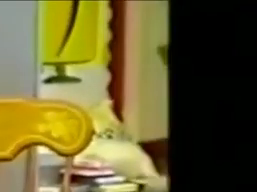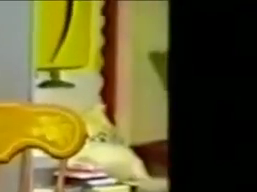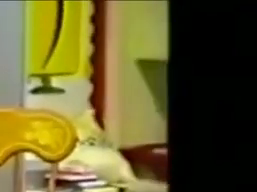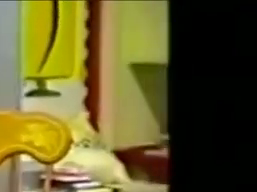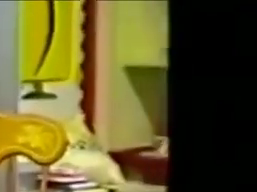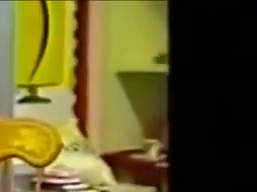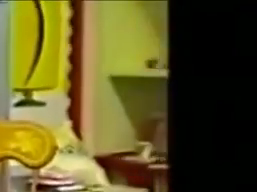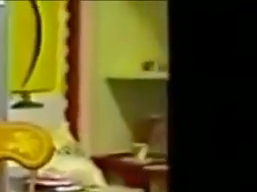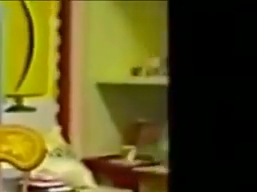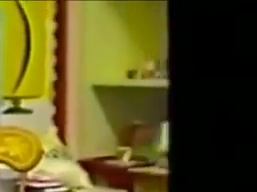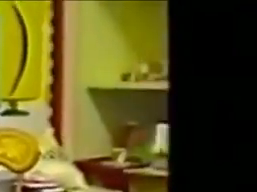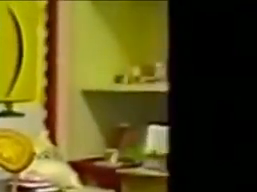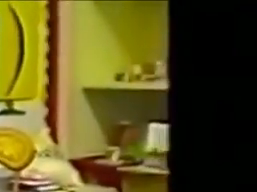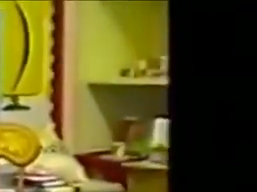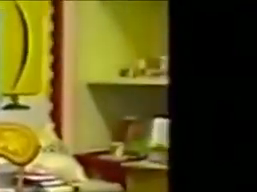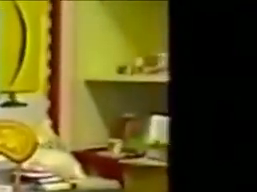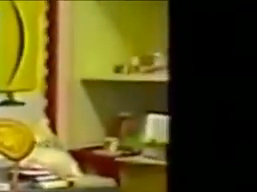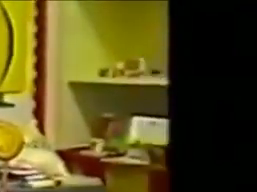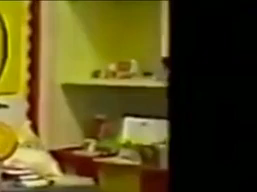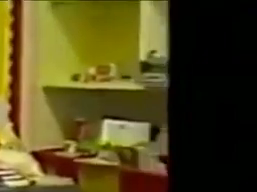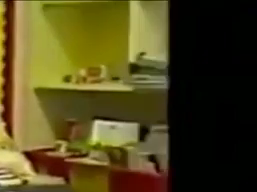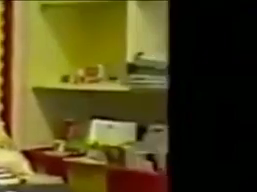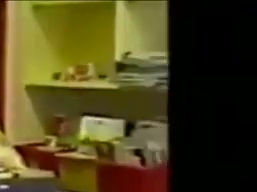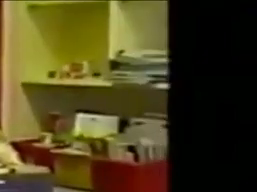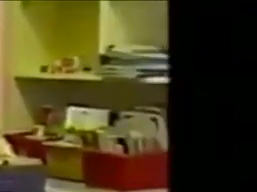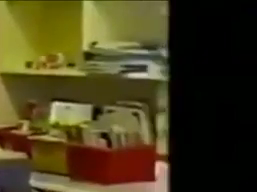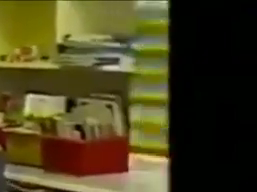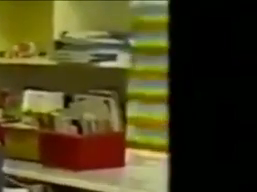And yes, I plan to publish the story.